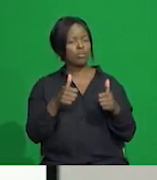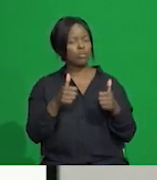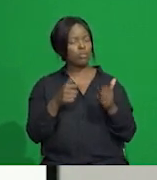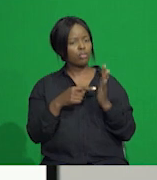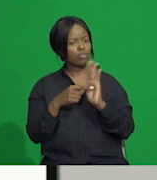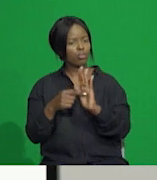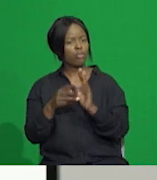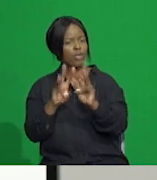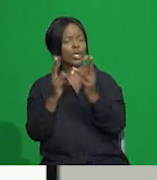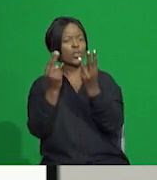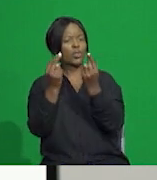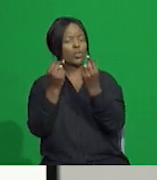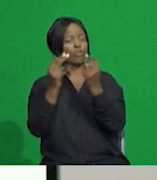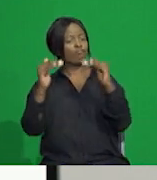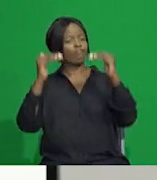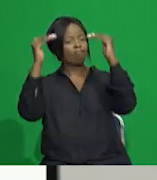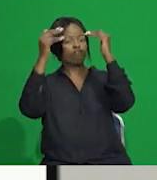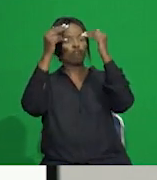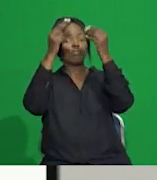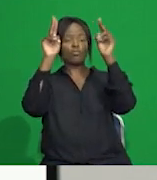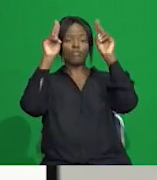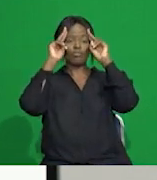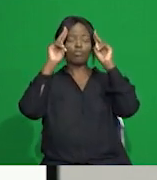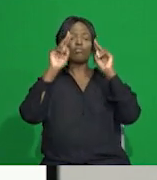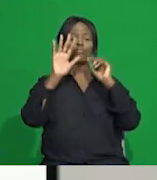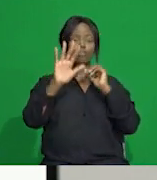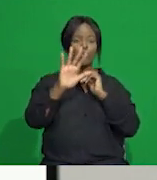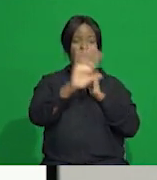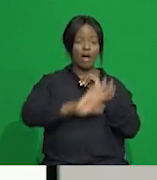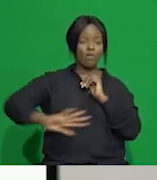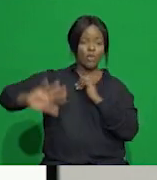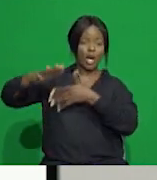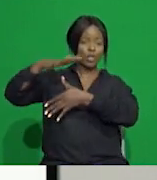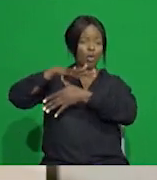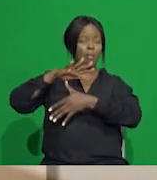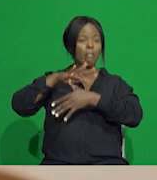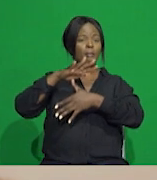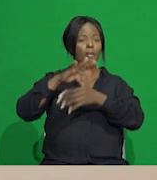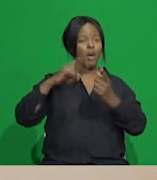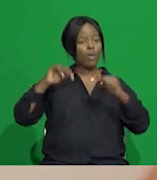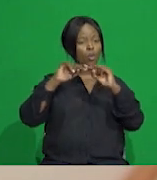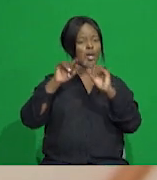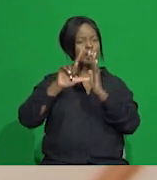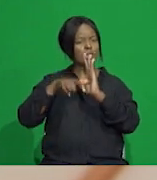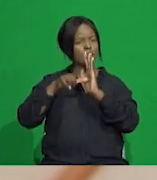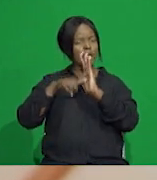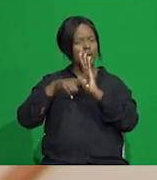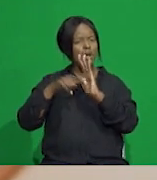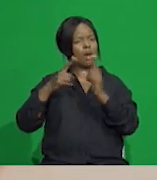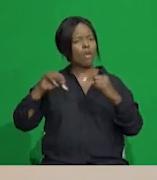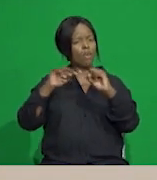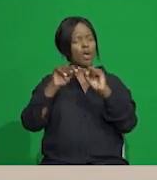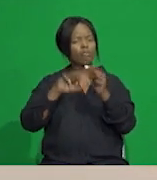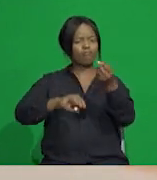as an innovative and premier university of African scholarship. As instructional designers, we are committed to